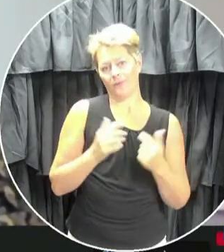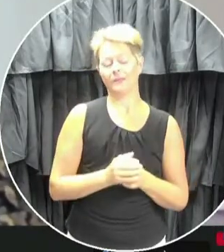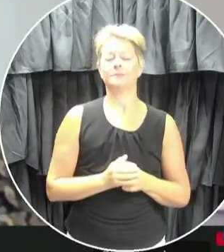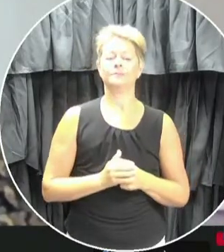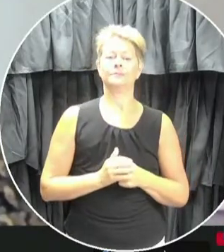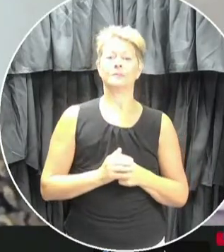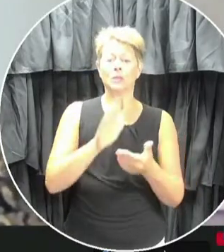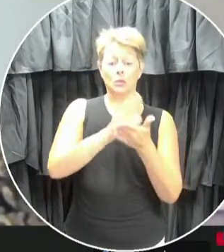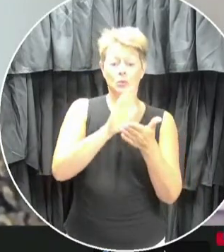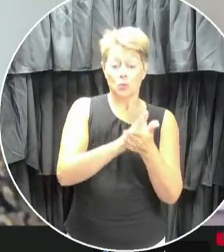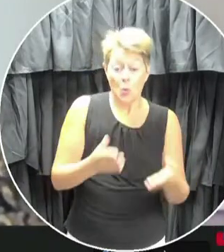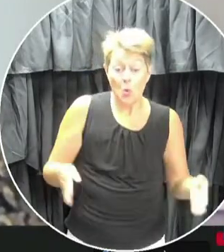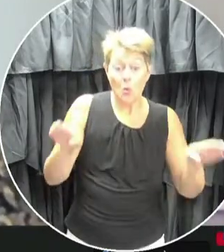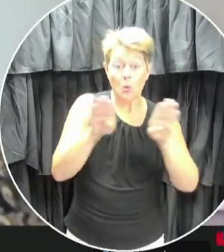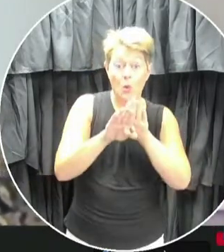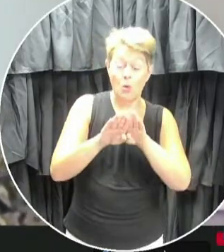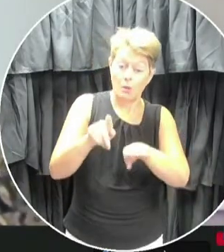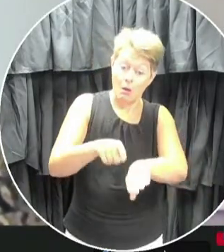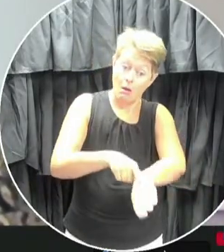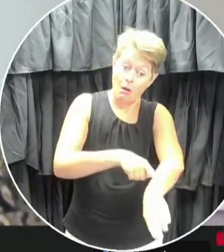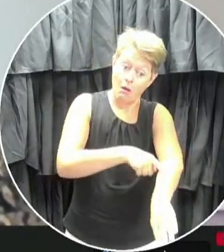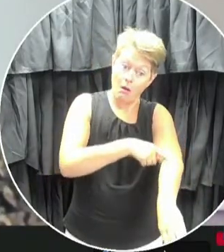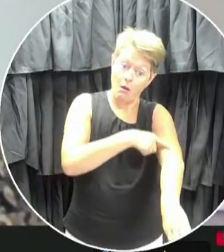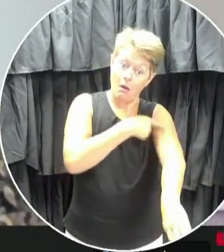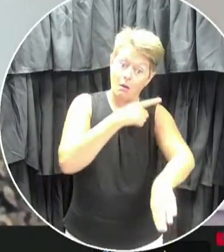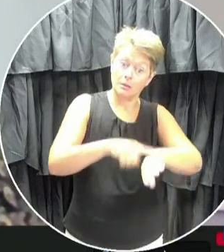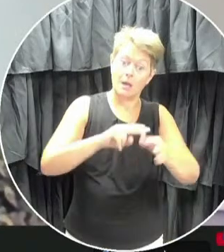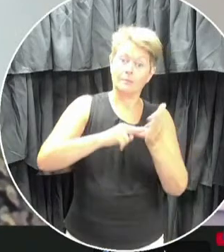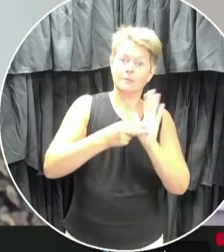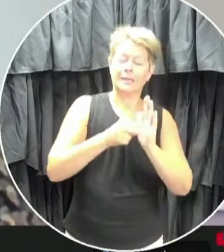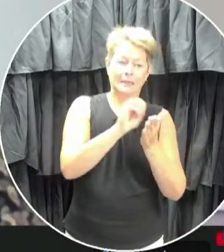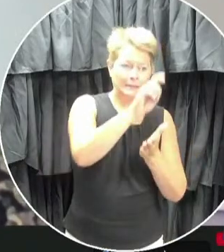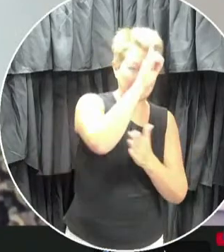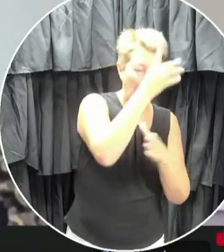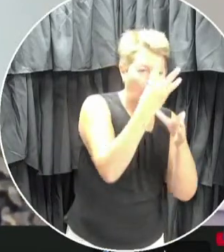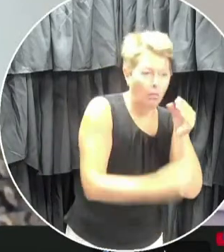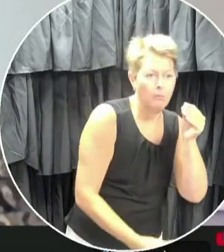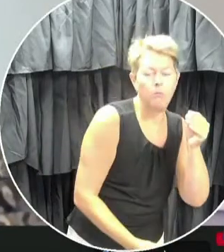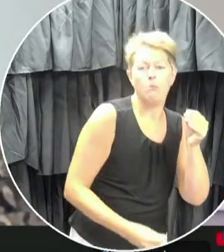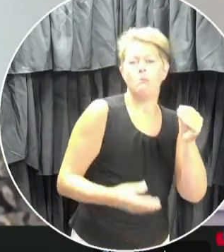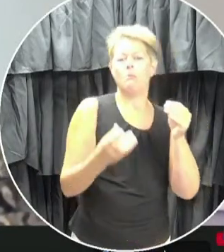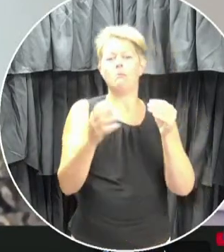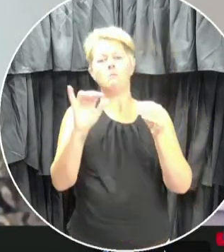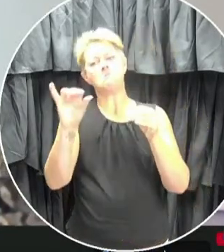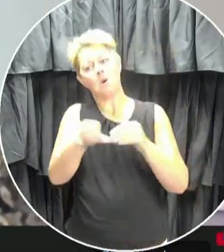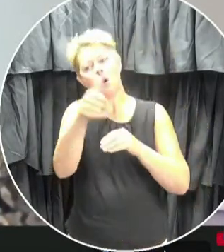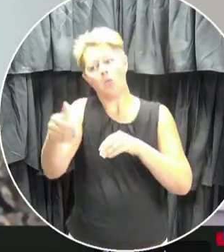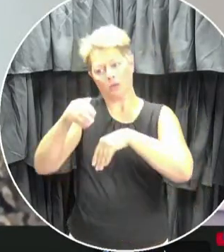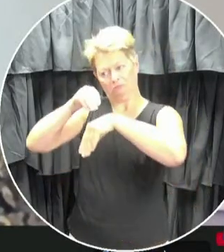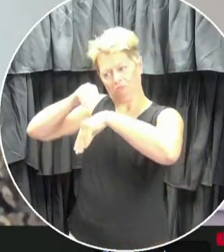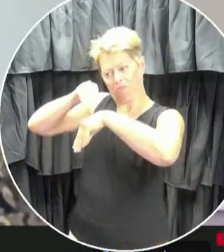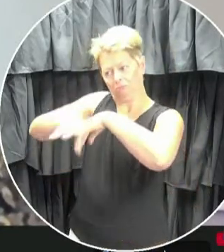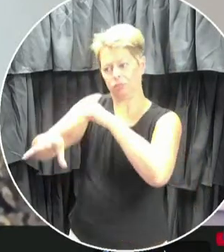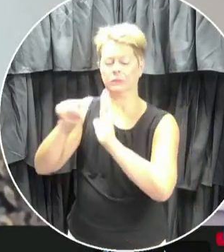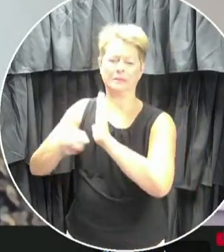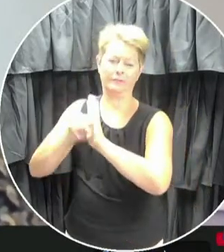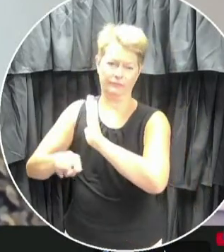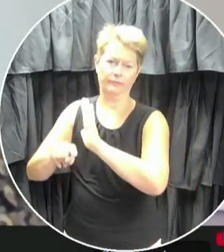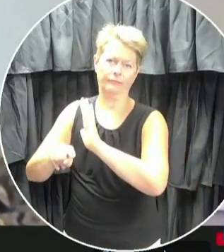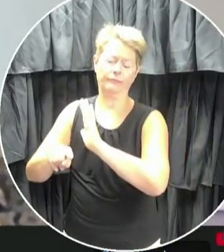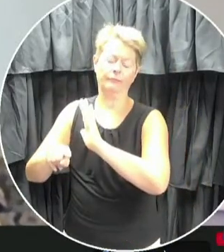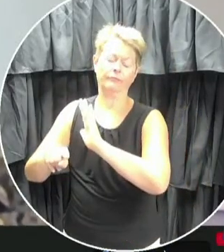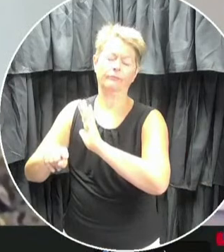-term school closures have potential to result in education gaps and other unfavorable consequences for students and families